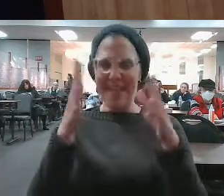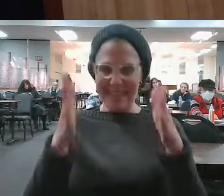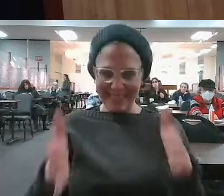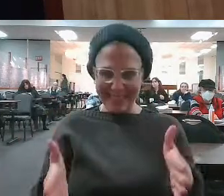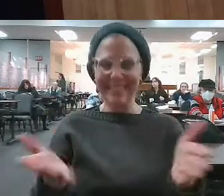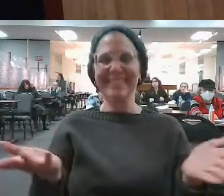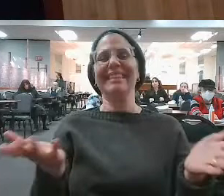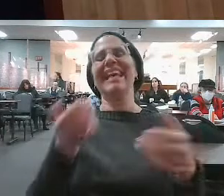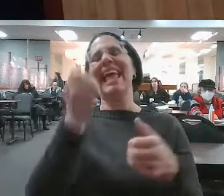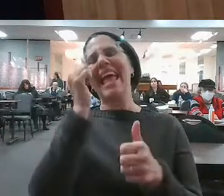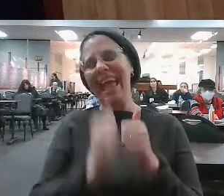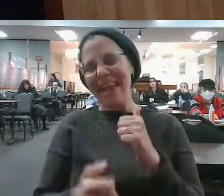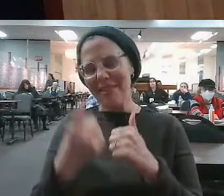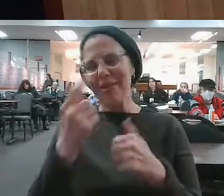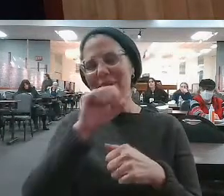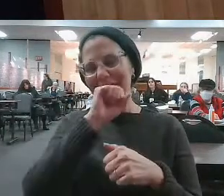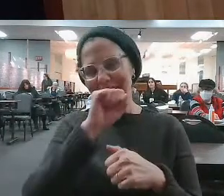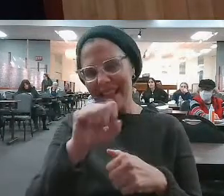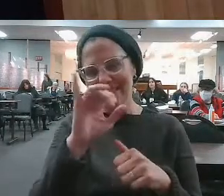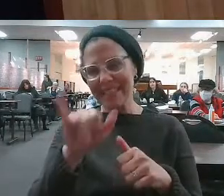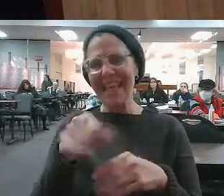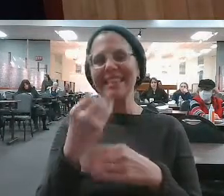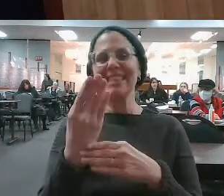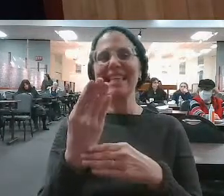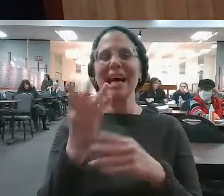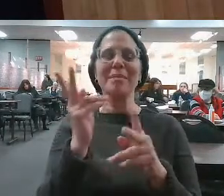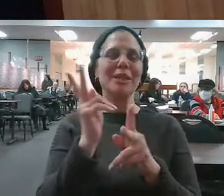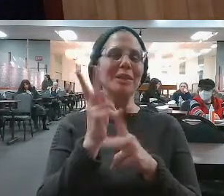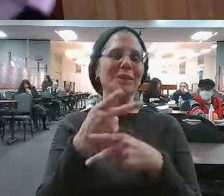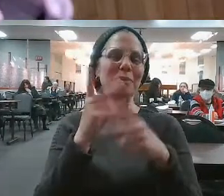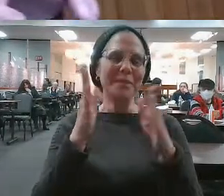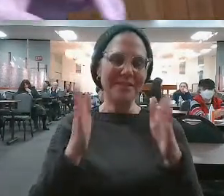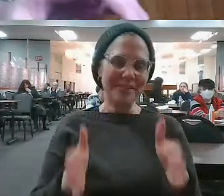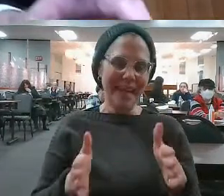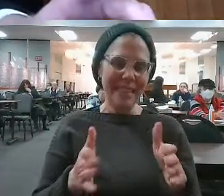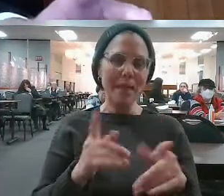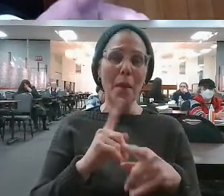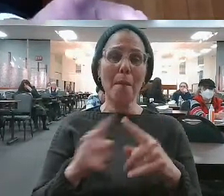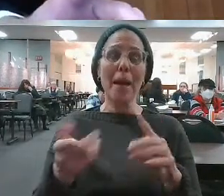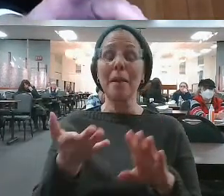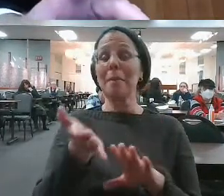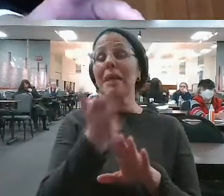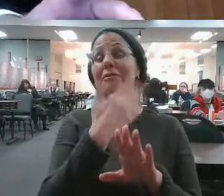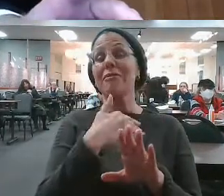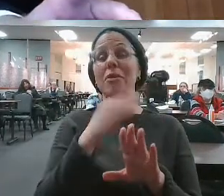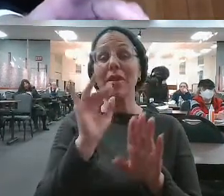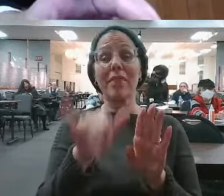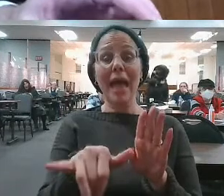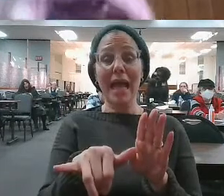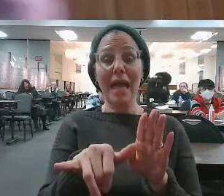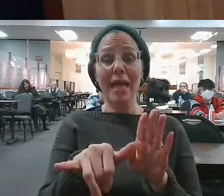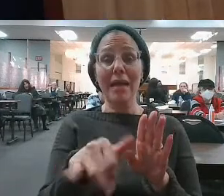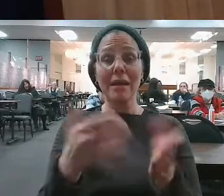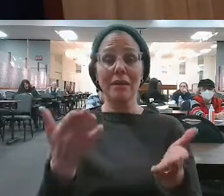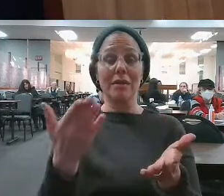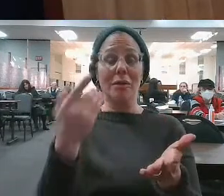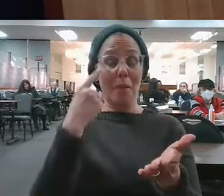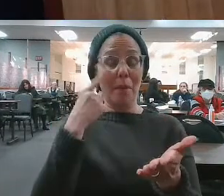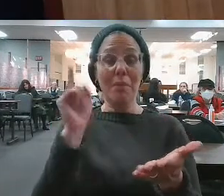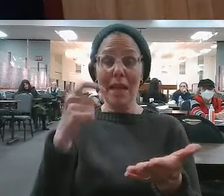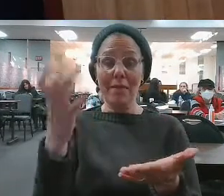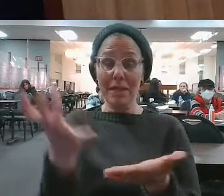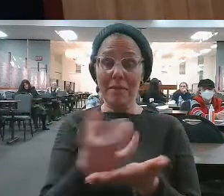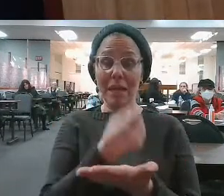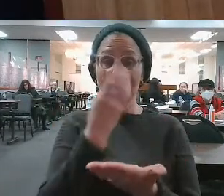So supervisor, everybody loves being the supervisor, right? But the truth is, even before supervisory role, right? Remember again, he's the